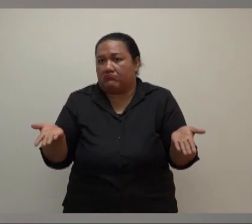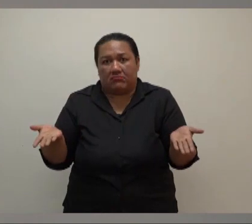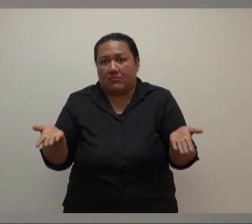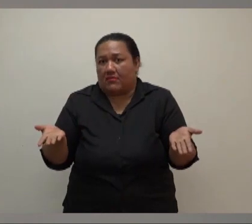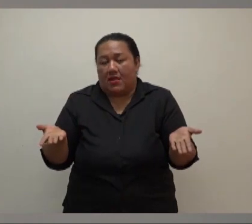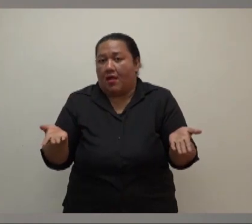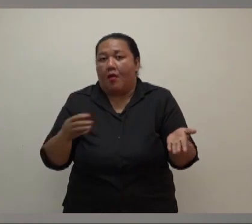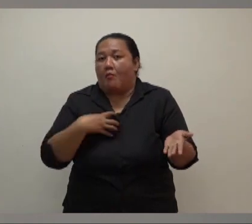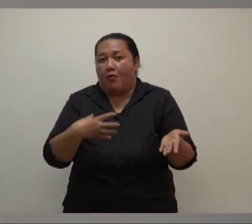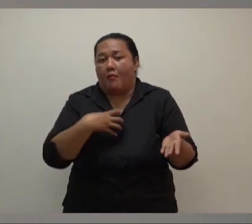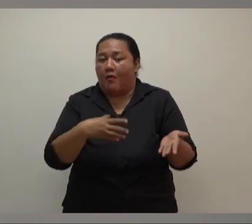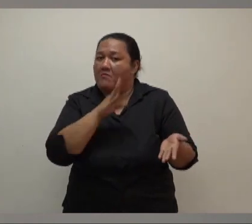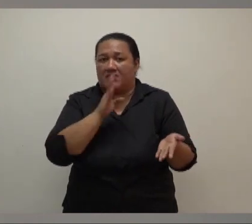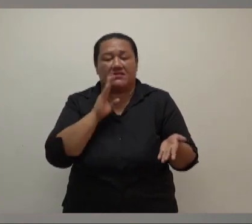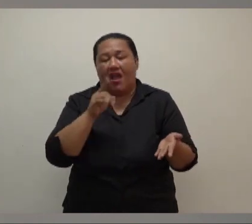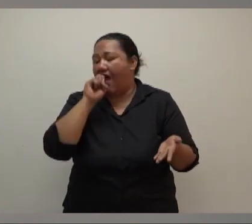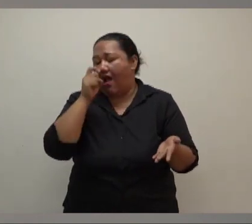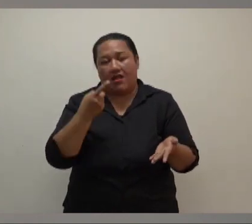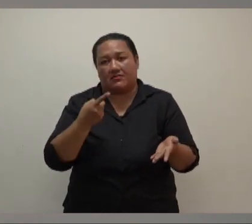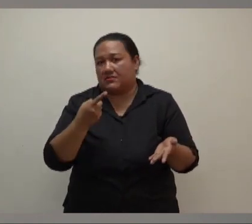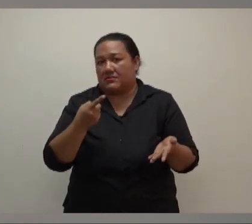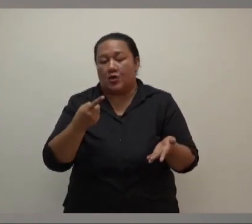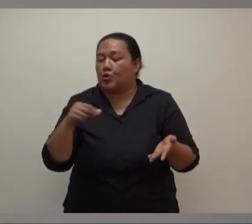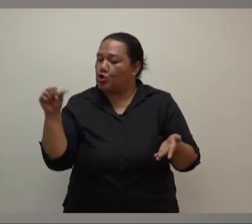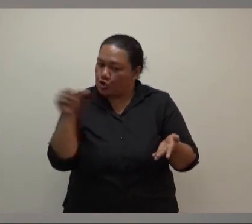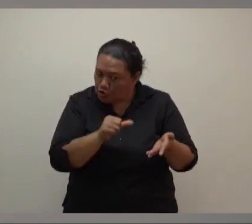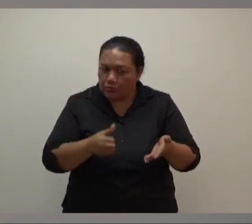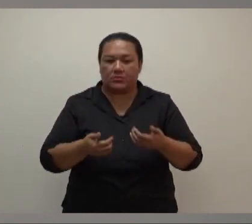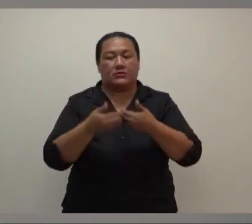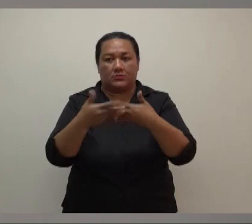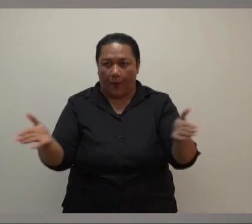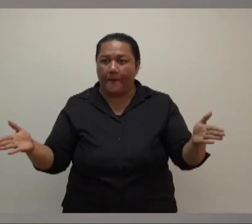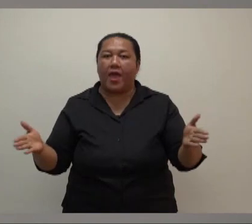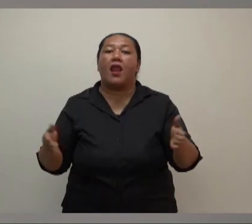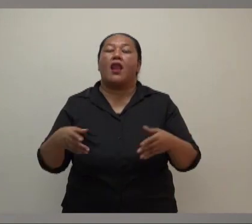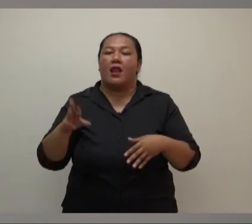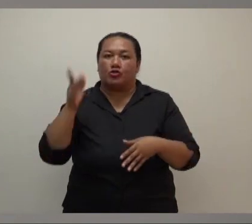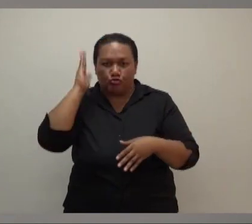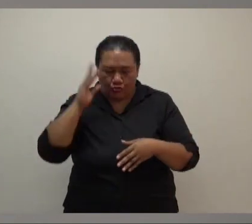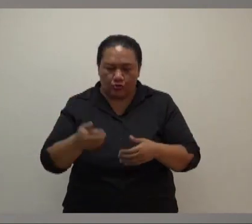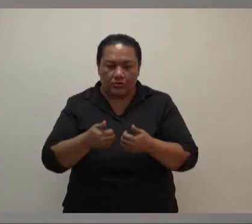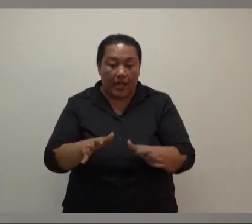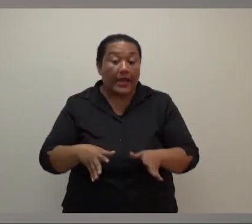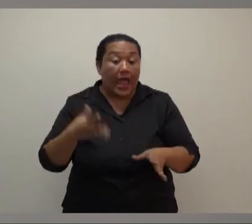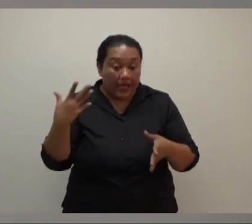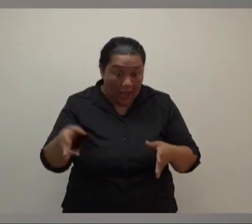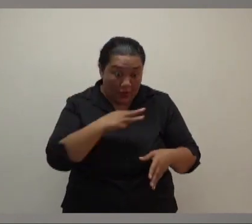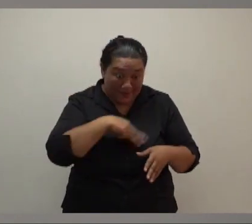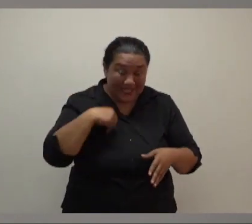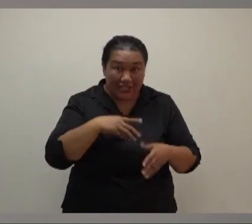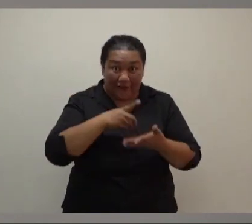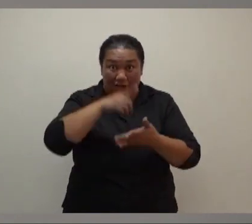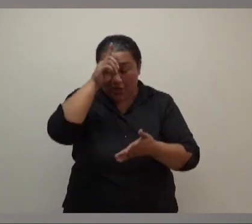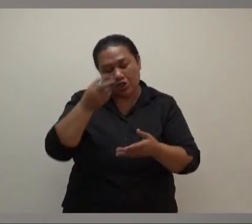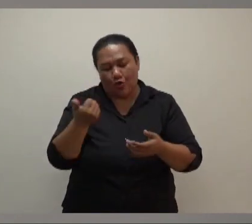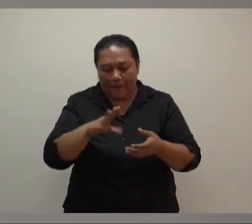Supported by a clear COVID protocols for classroom safety, developed with UNICEF and WHO, the date for the reopening of schools for